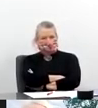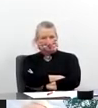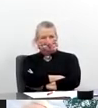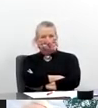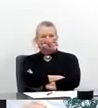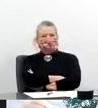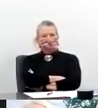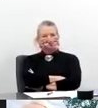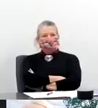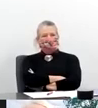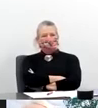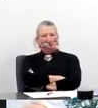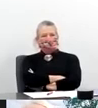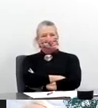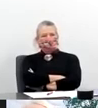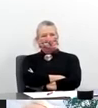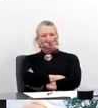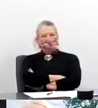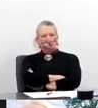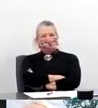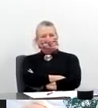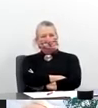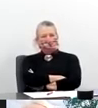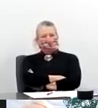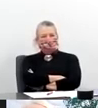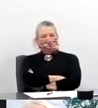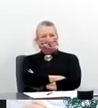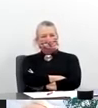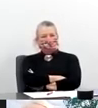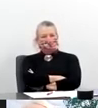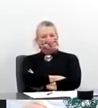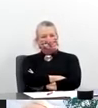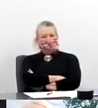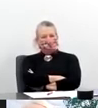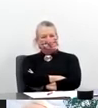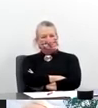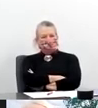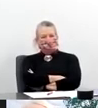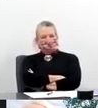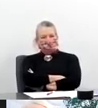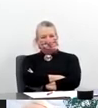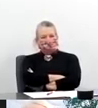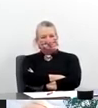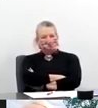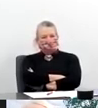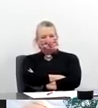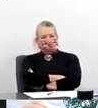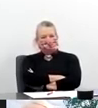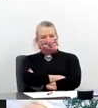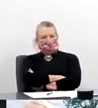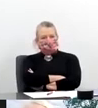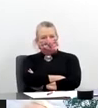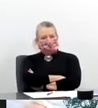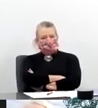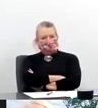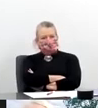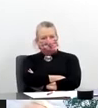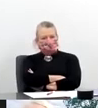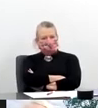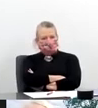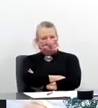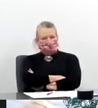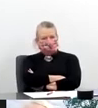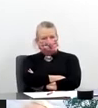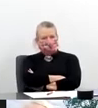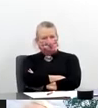manifestations of severe disease are many, the most predominant of which is acute respiratory distress syndrome or ARS. However,